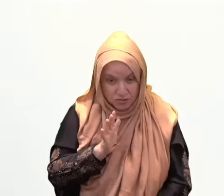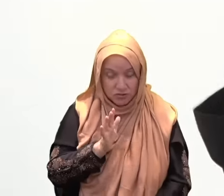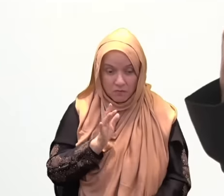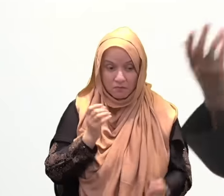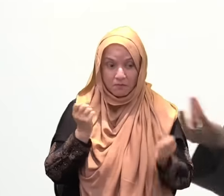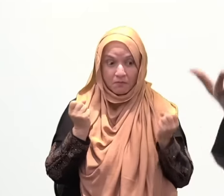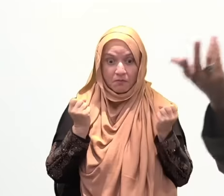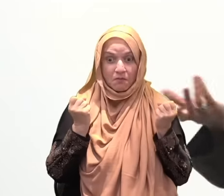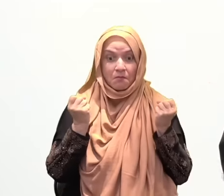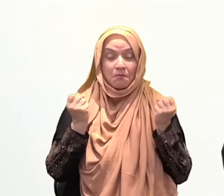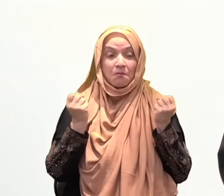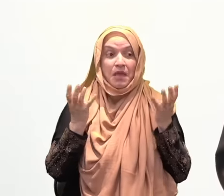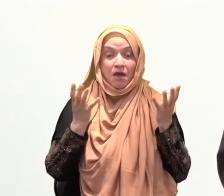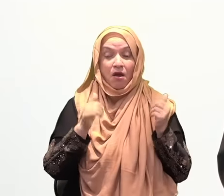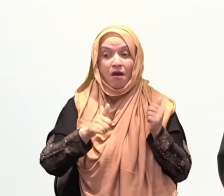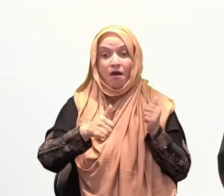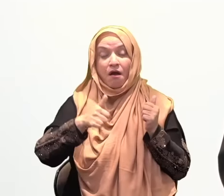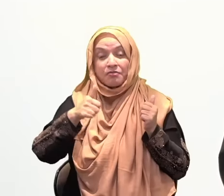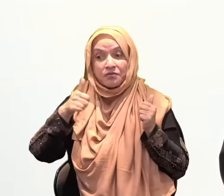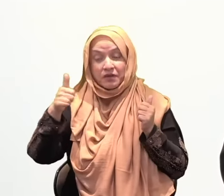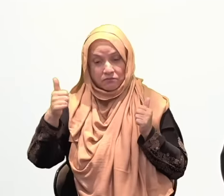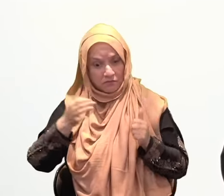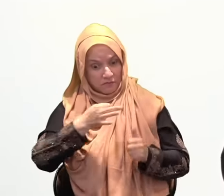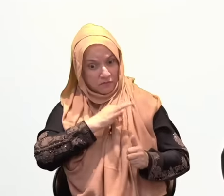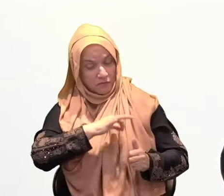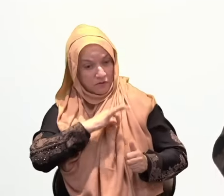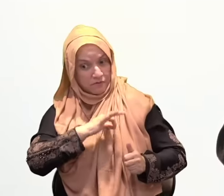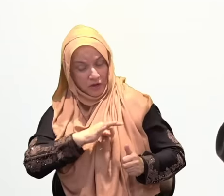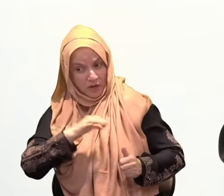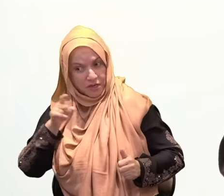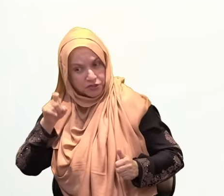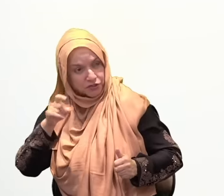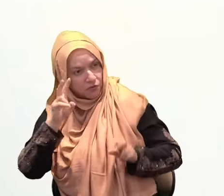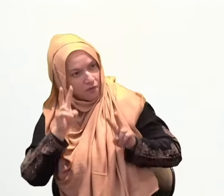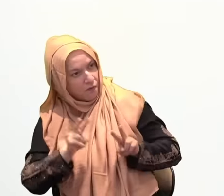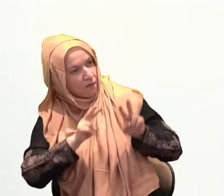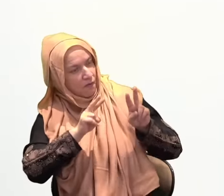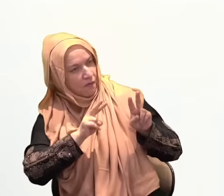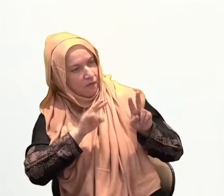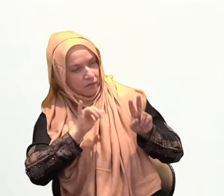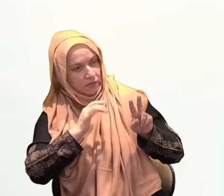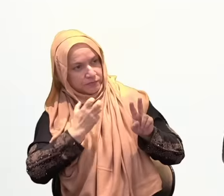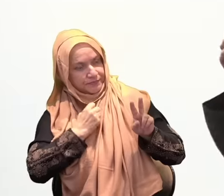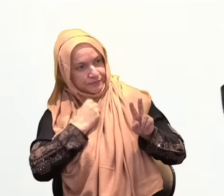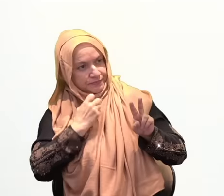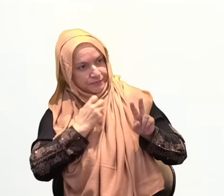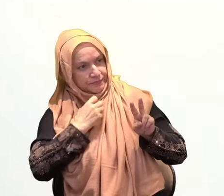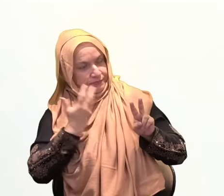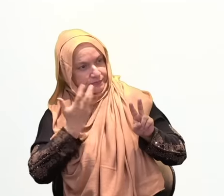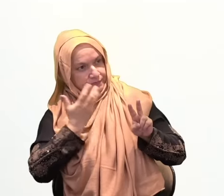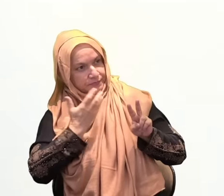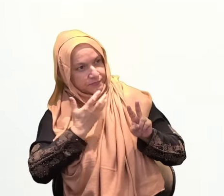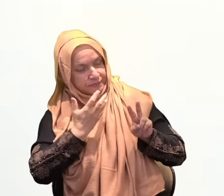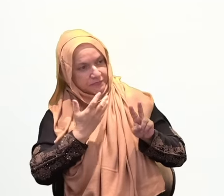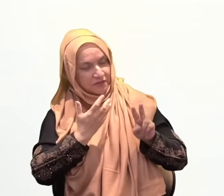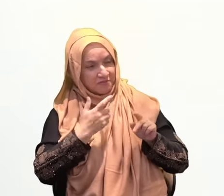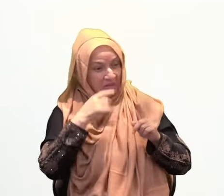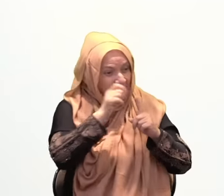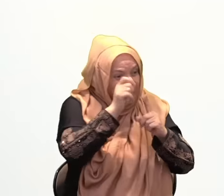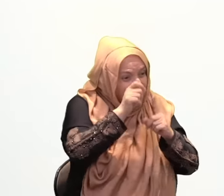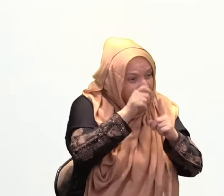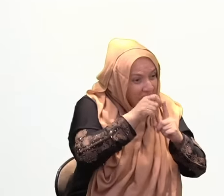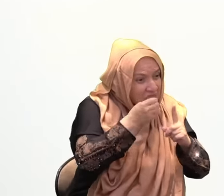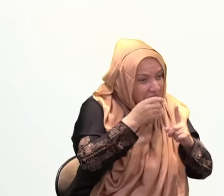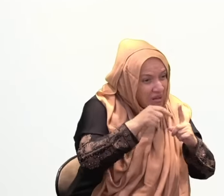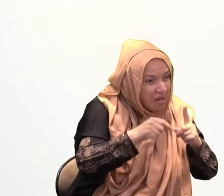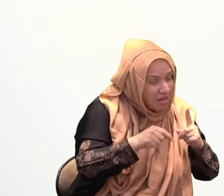radiallahu anha? Where do you see him doing that salallahu alayhi wa sallam? He didn't used to do that. Don't look at the thing that's wrong and